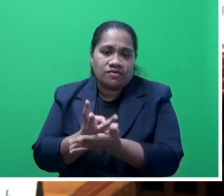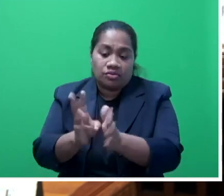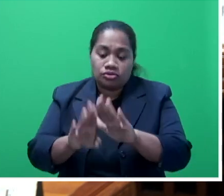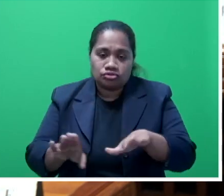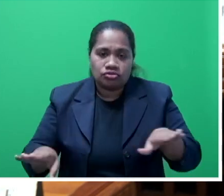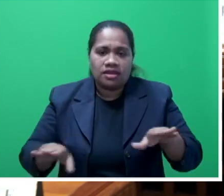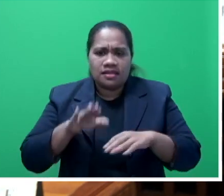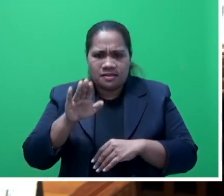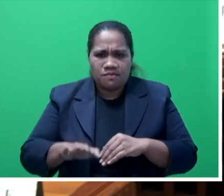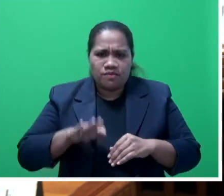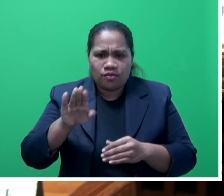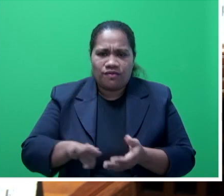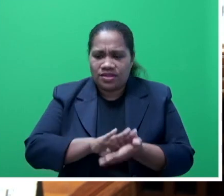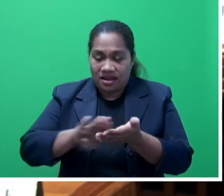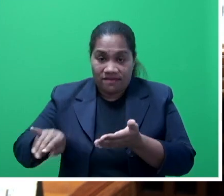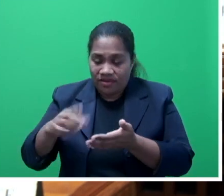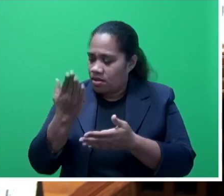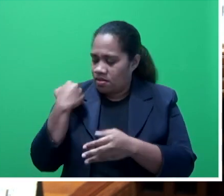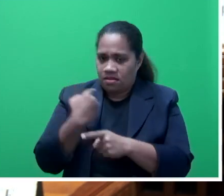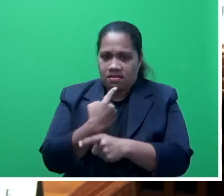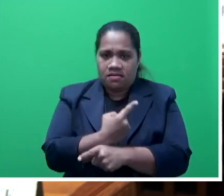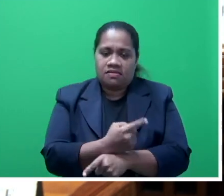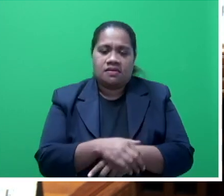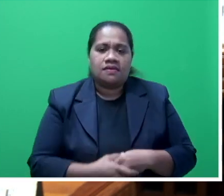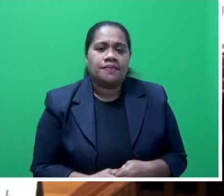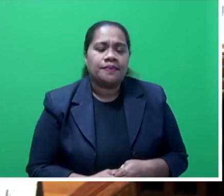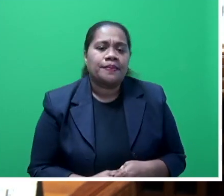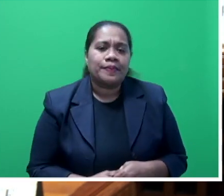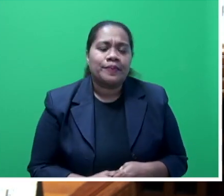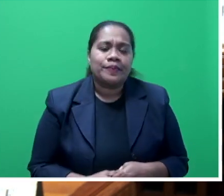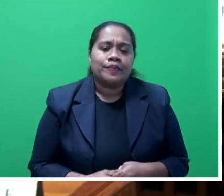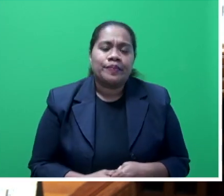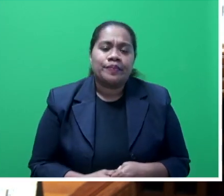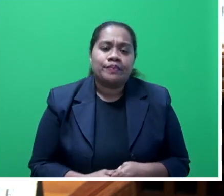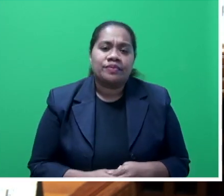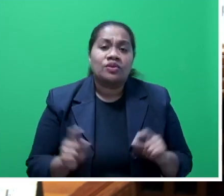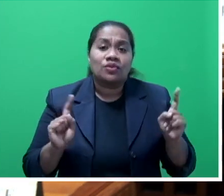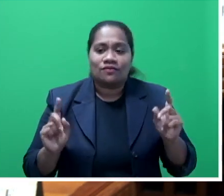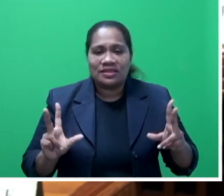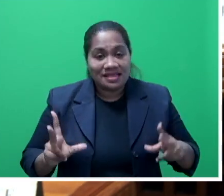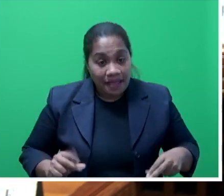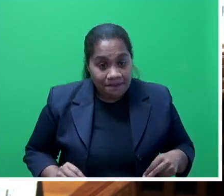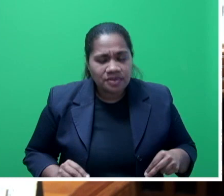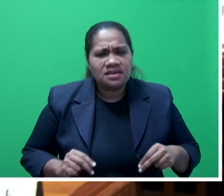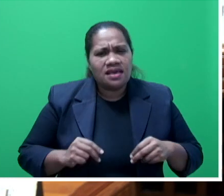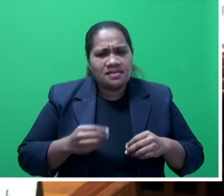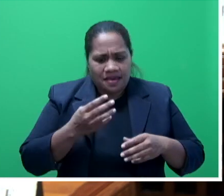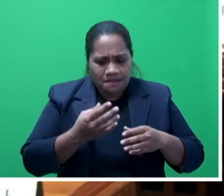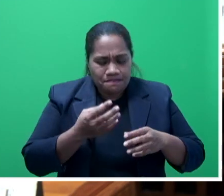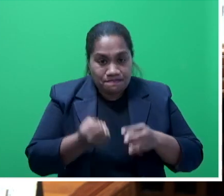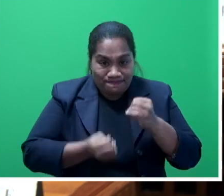Poverty and Liberation last week, Mr Speaker sir, on diapers and baby formulas that were